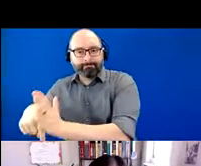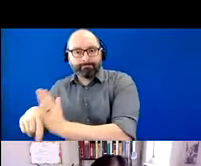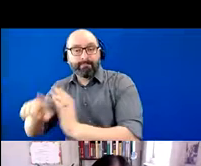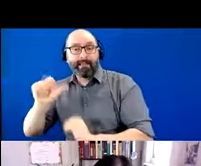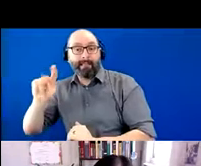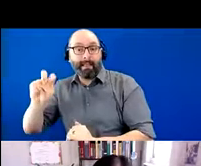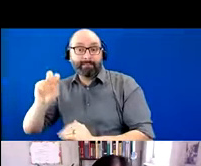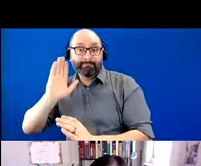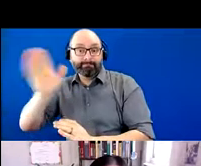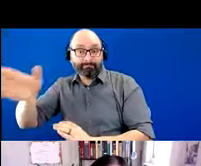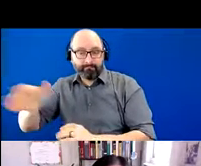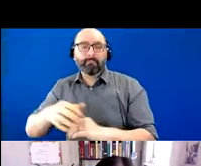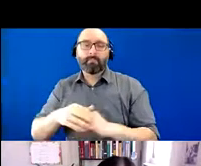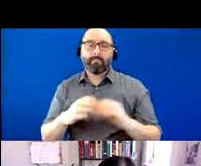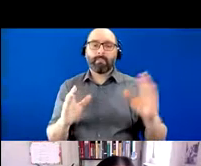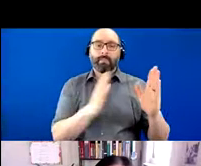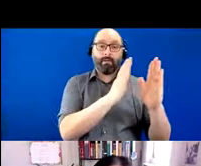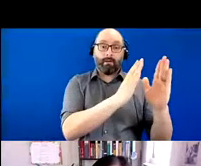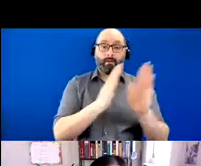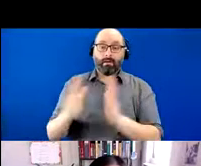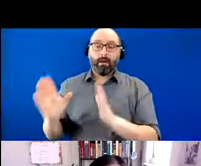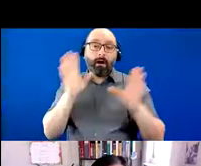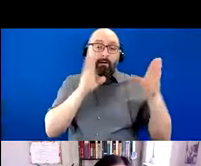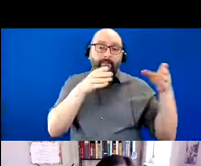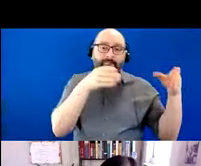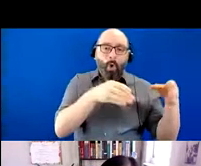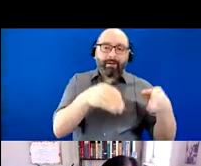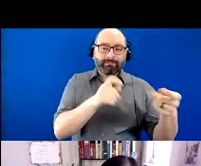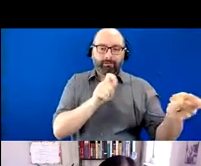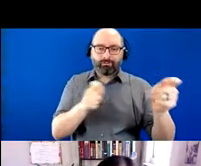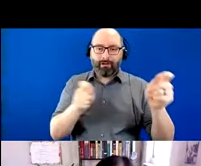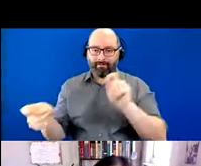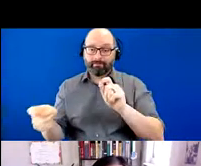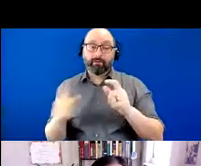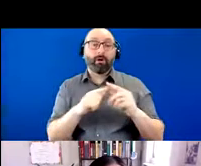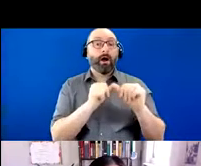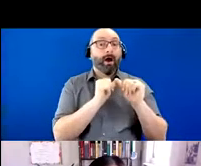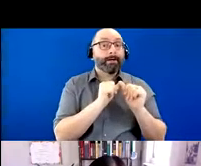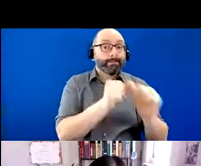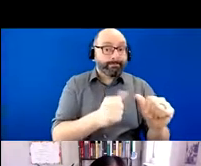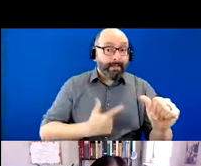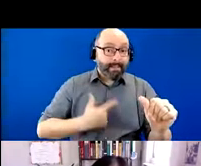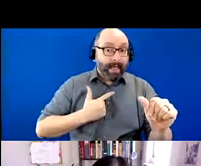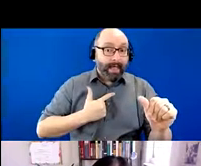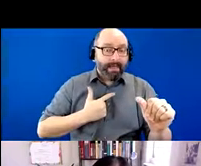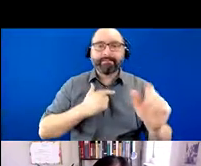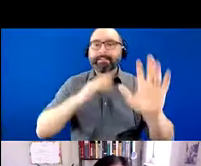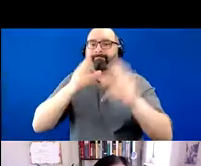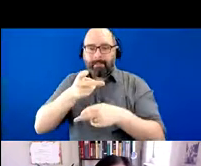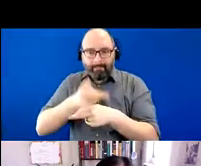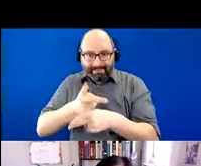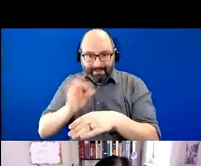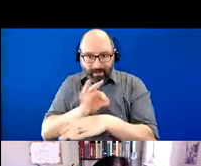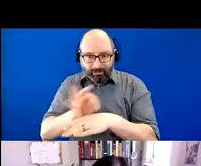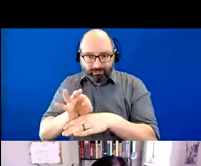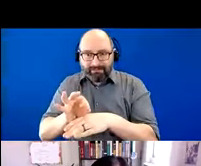of the disease, the focus changes from prolongation of life to maintaining function and then